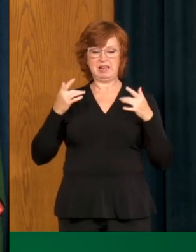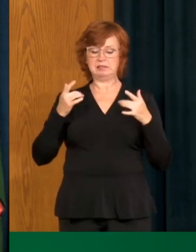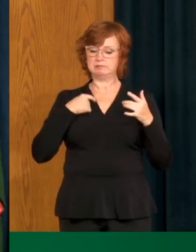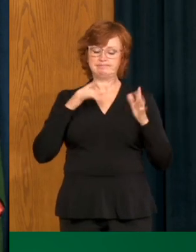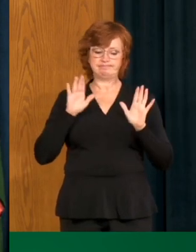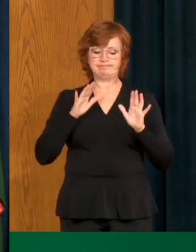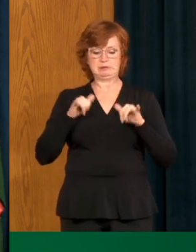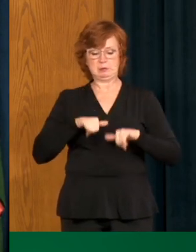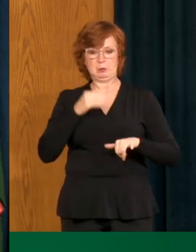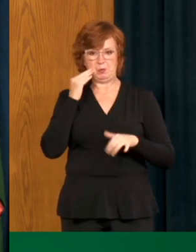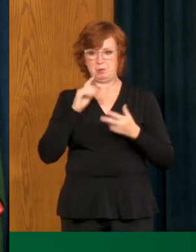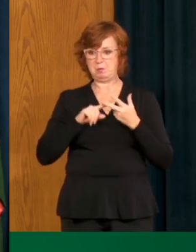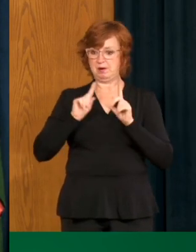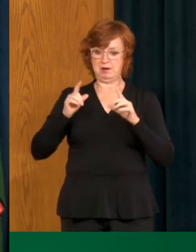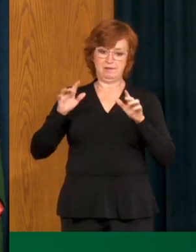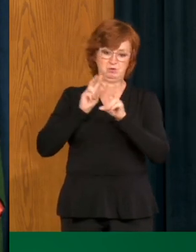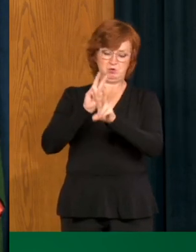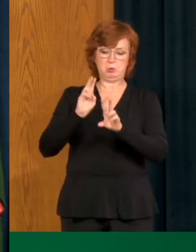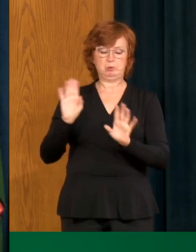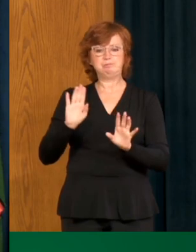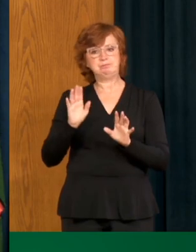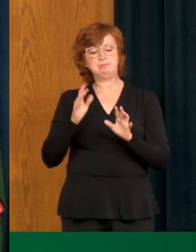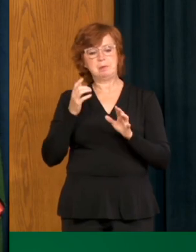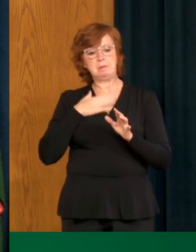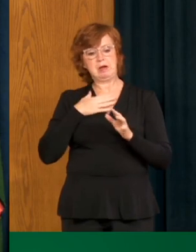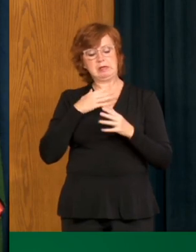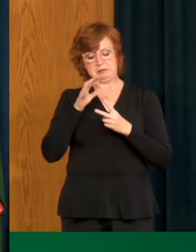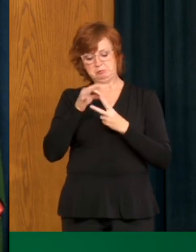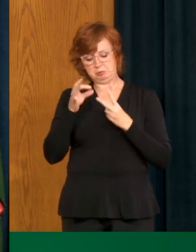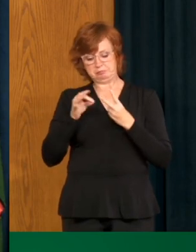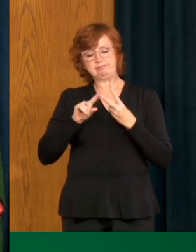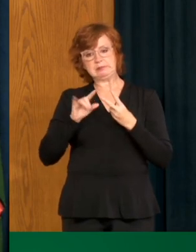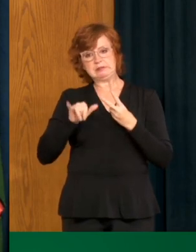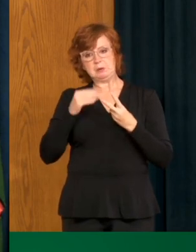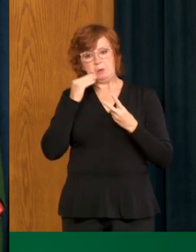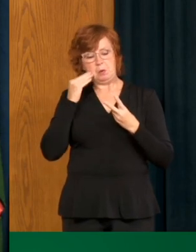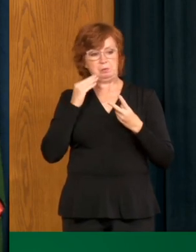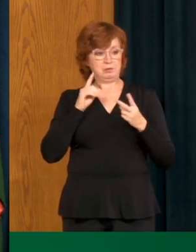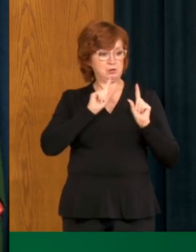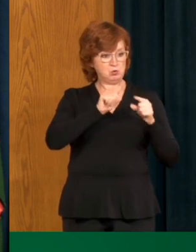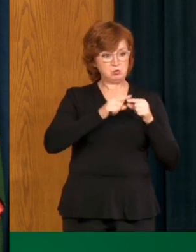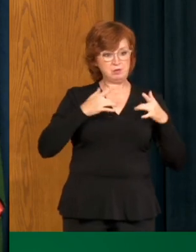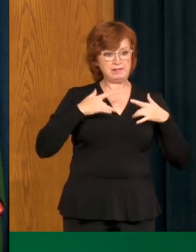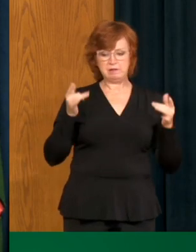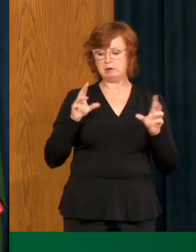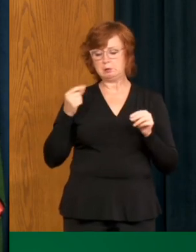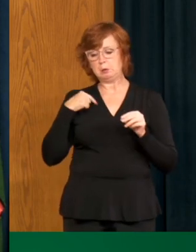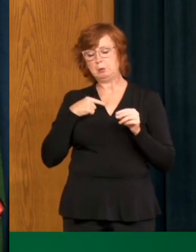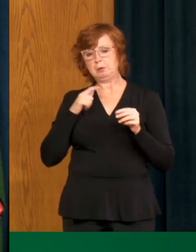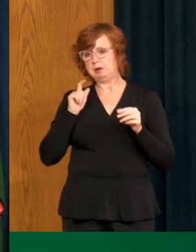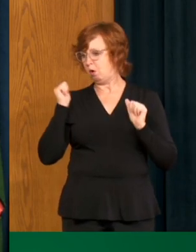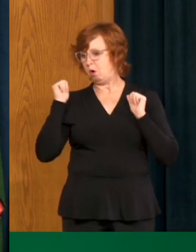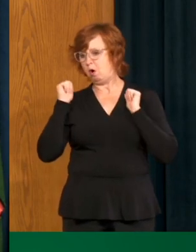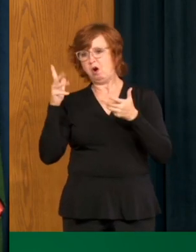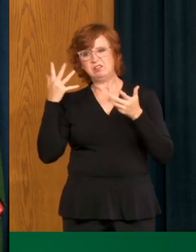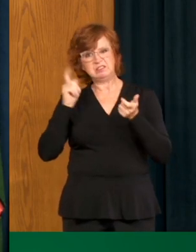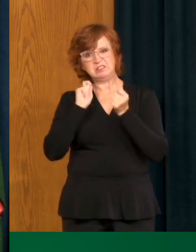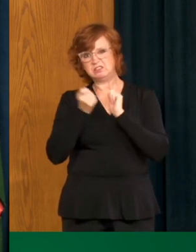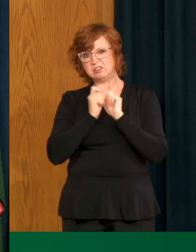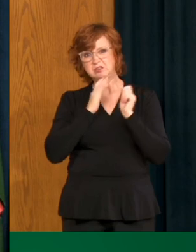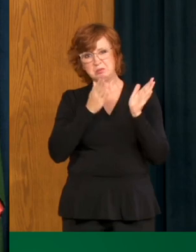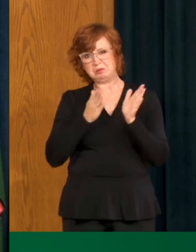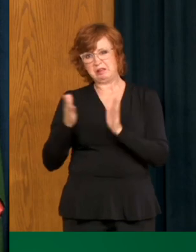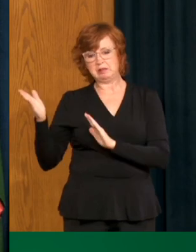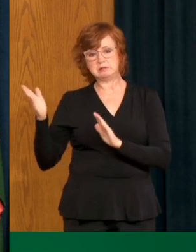in a business or at an event, we very quickly volunteered to do the necessary testing, to do the necessary contact tracing